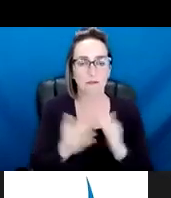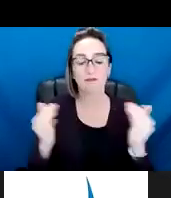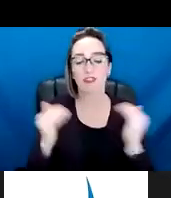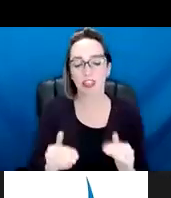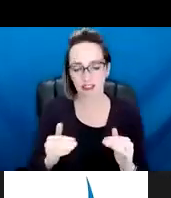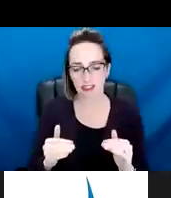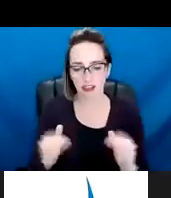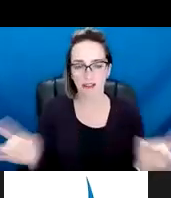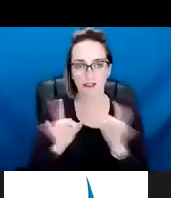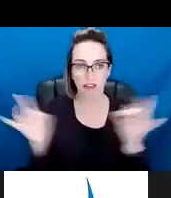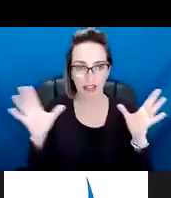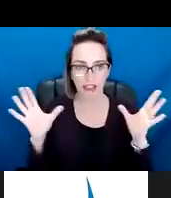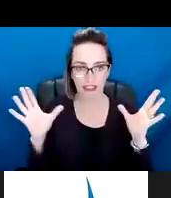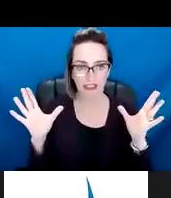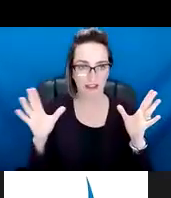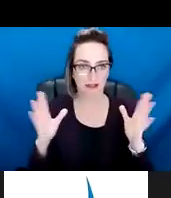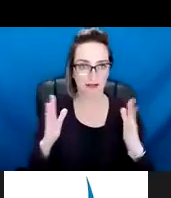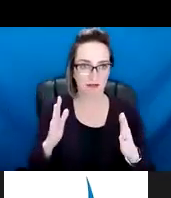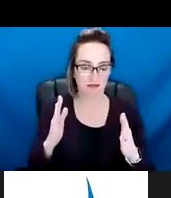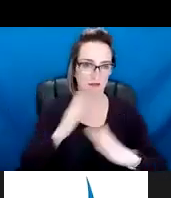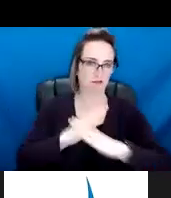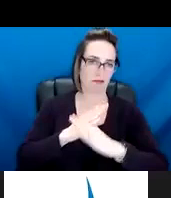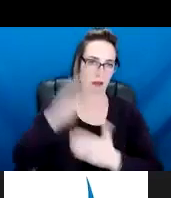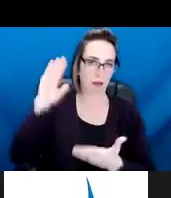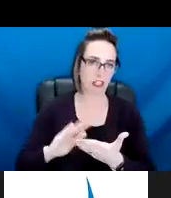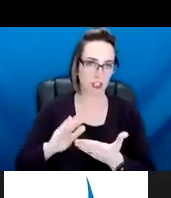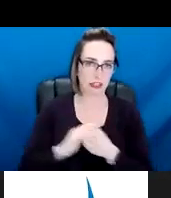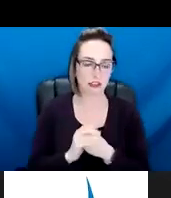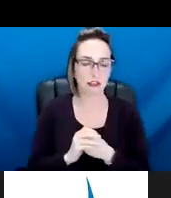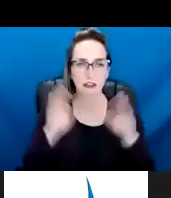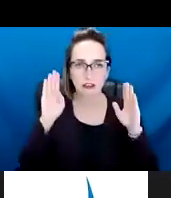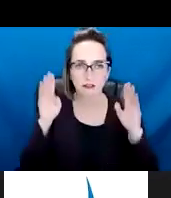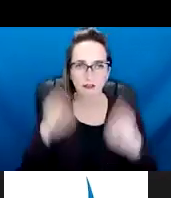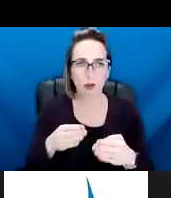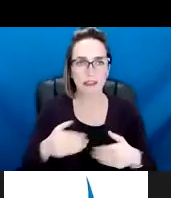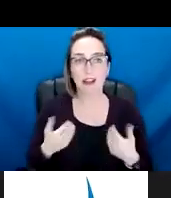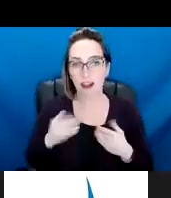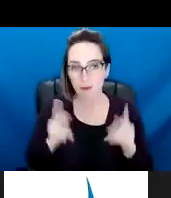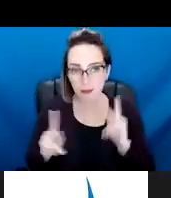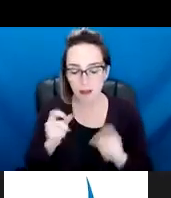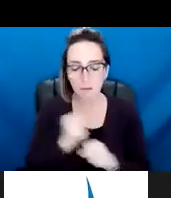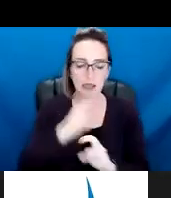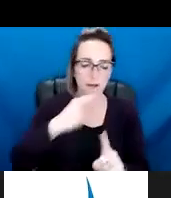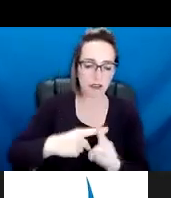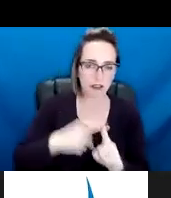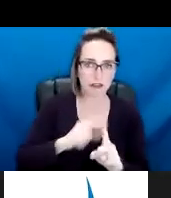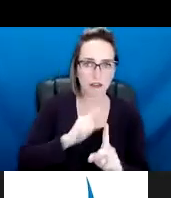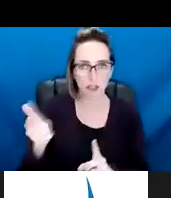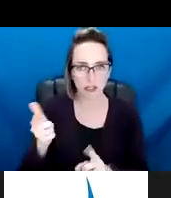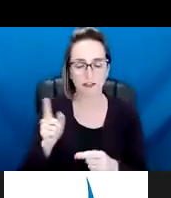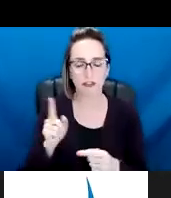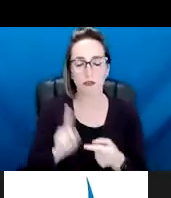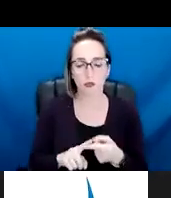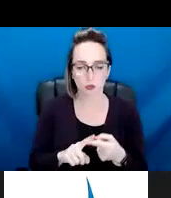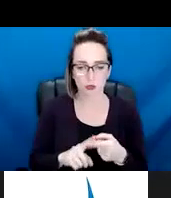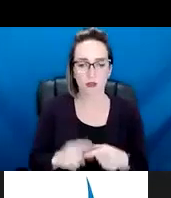violence prevention. Um, some things we heard here would focus on young people, make positive alternatives to, to violence and gang